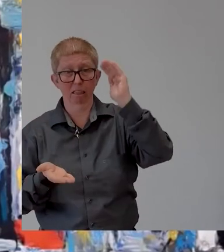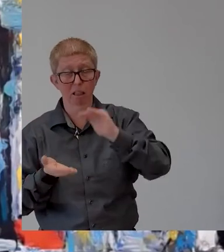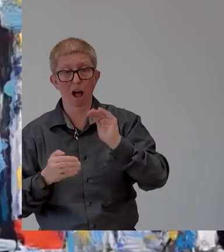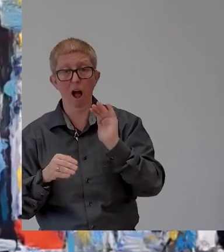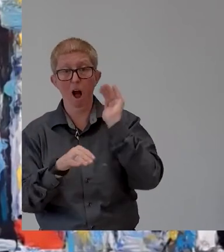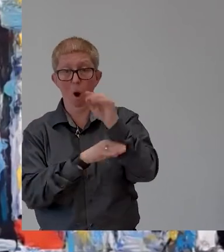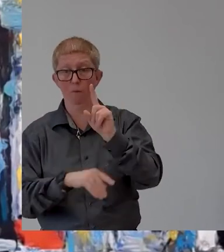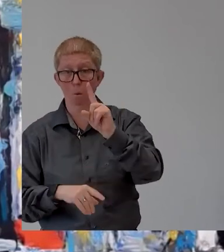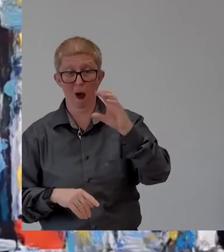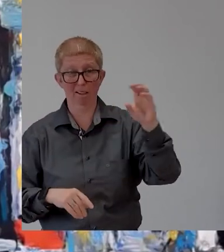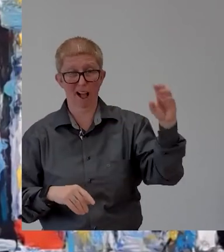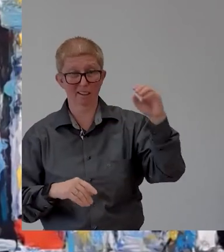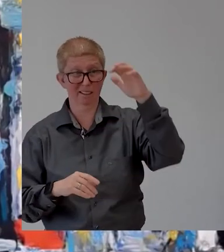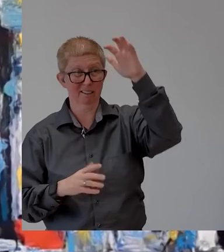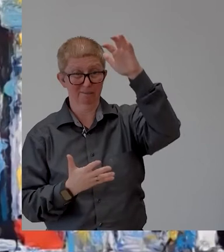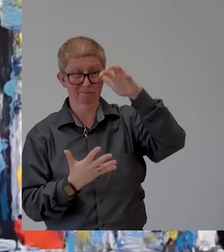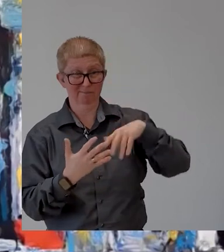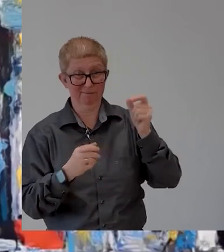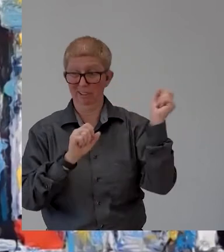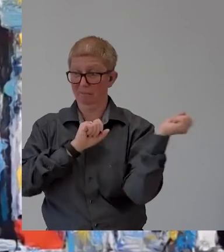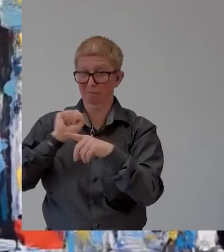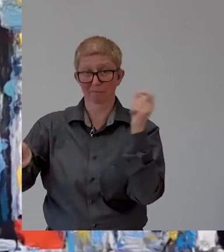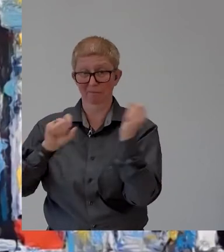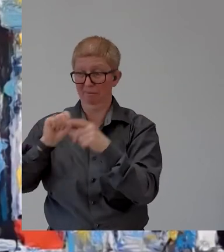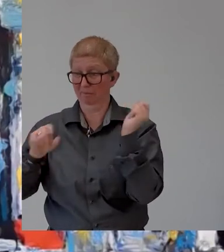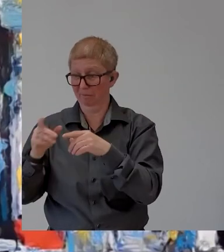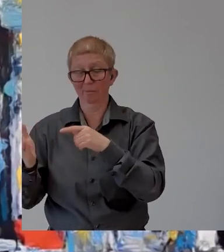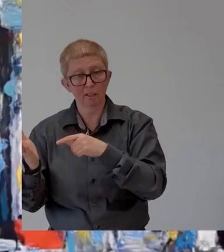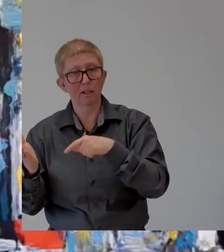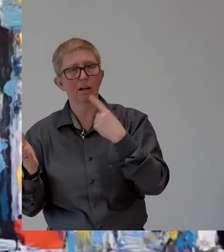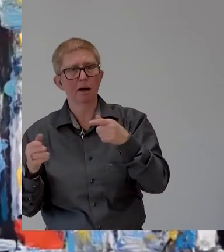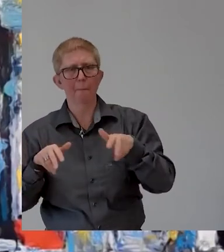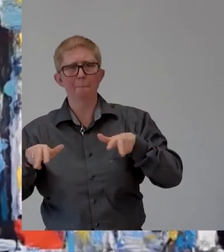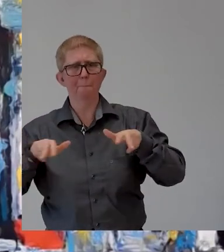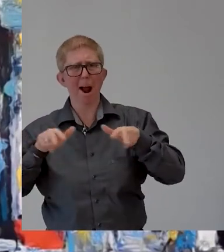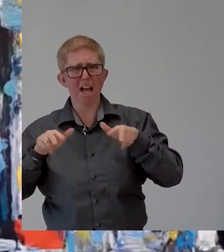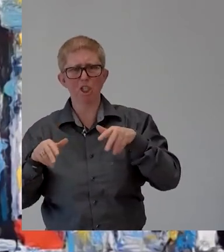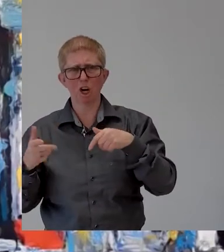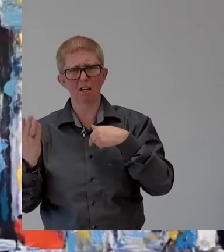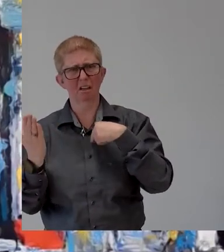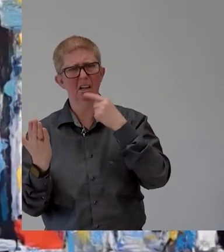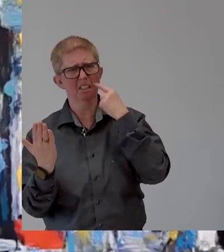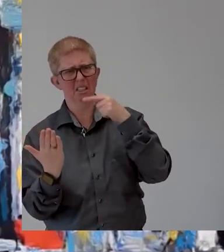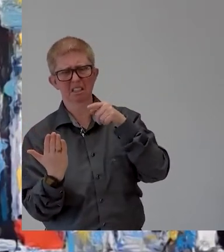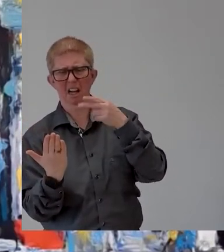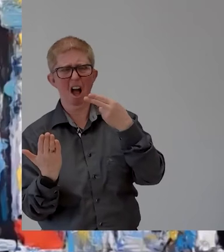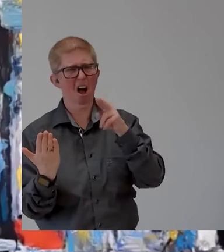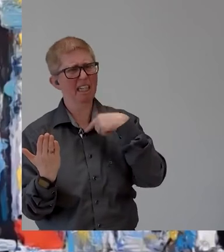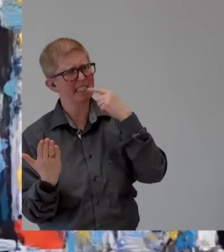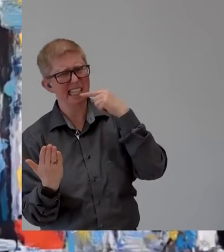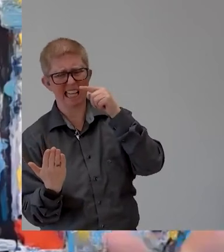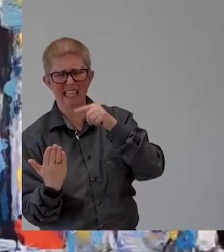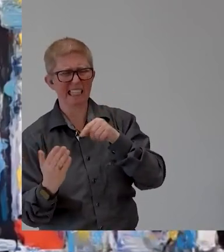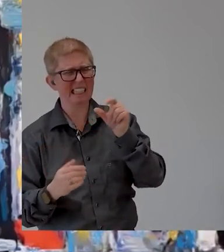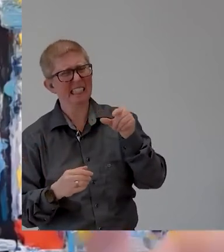relevant but when the manager came to see if there's any matches she was told that besides a few that maybe can be